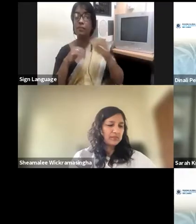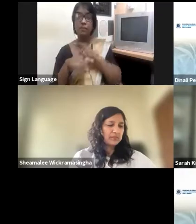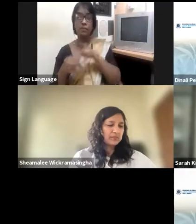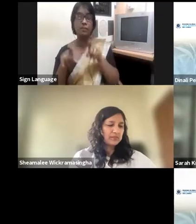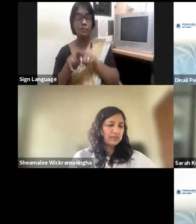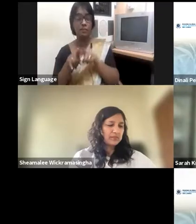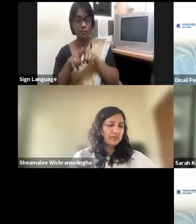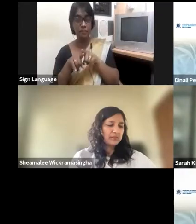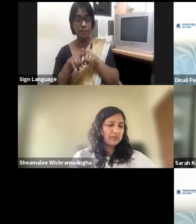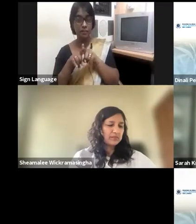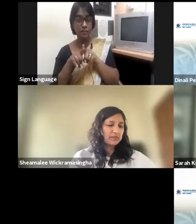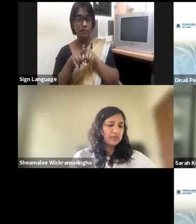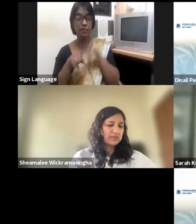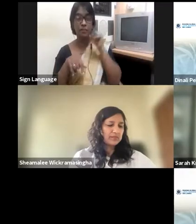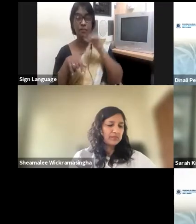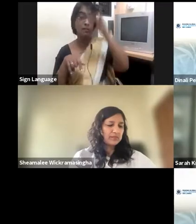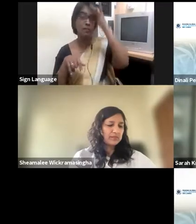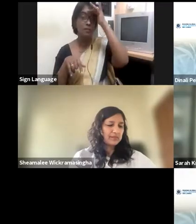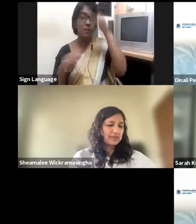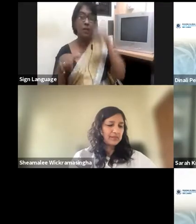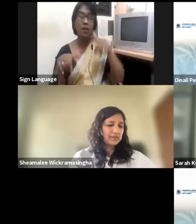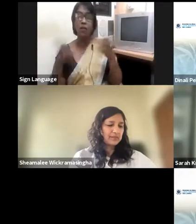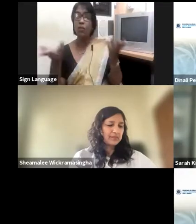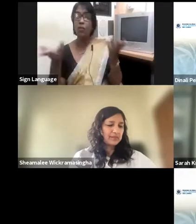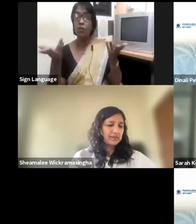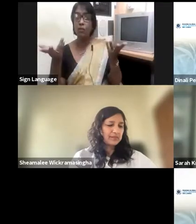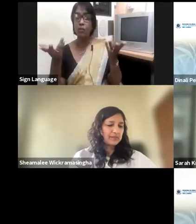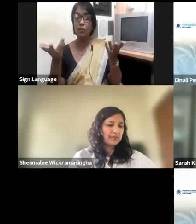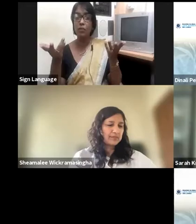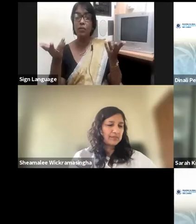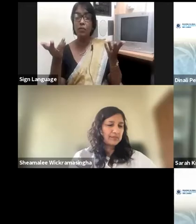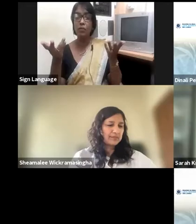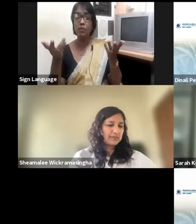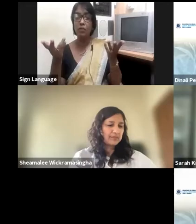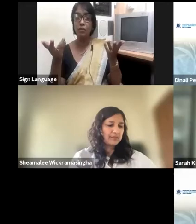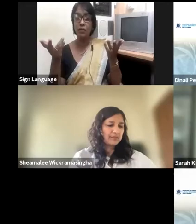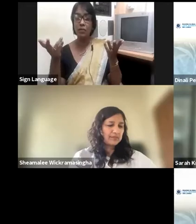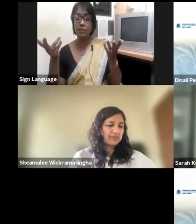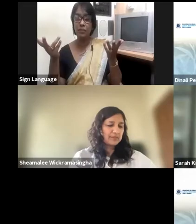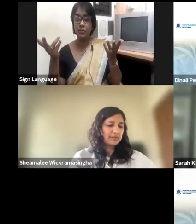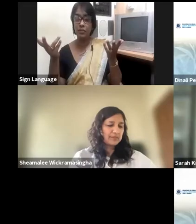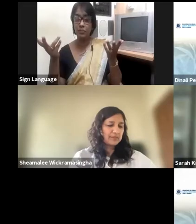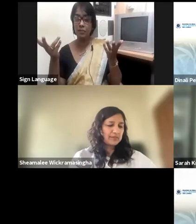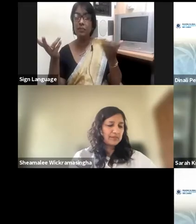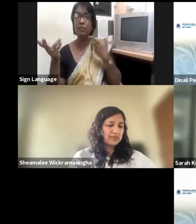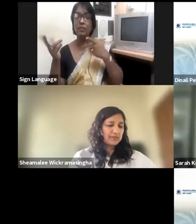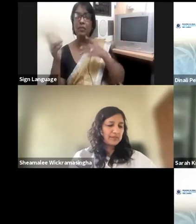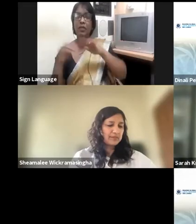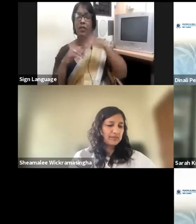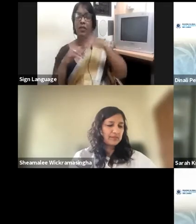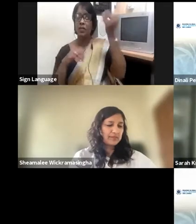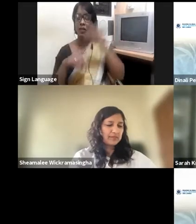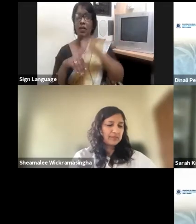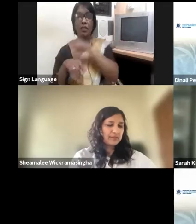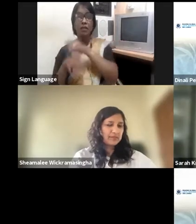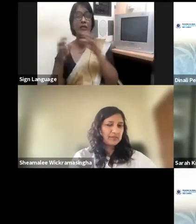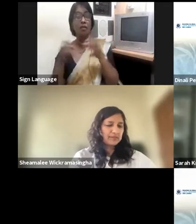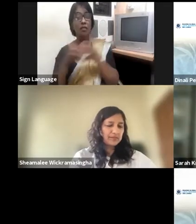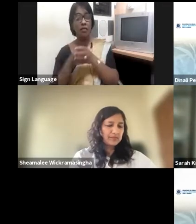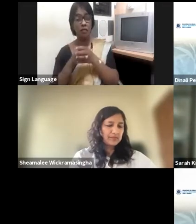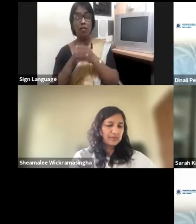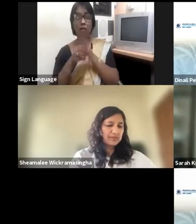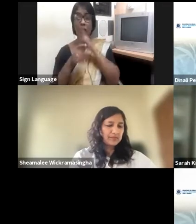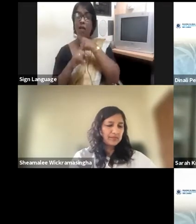You know, boy from the slums and, you know, half the team or more than half the team were, you know, blacks. And